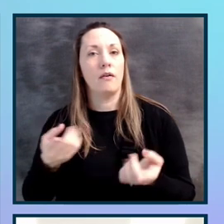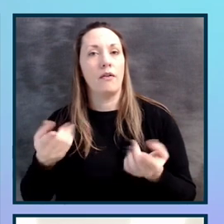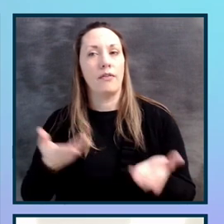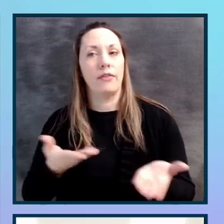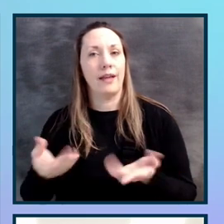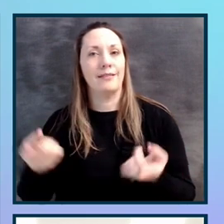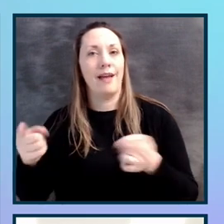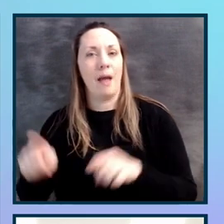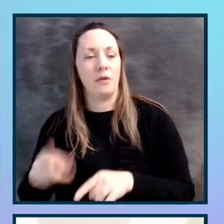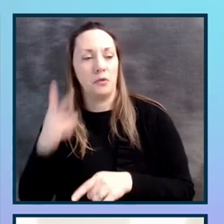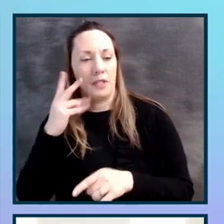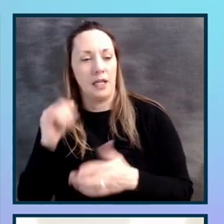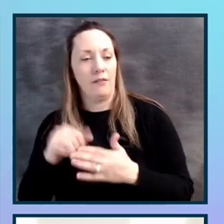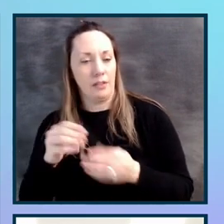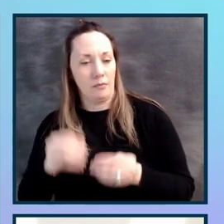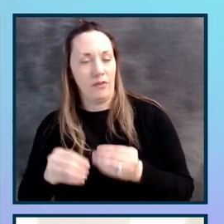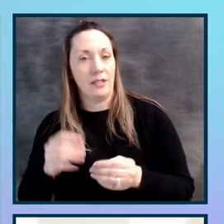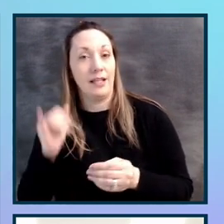close that issue.